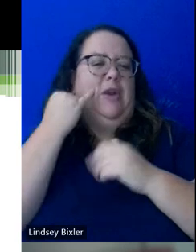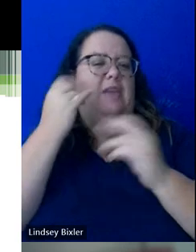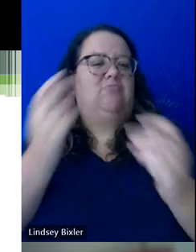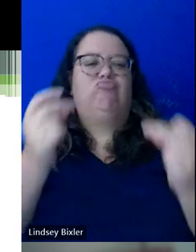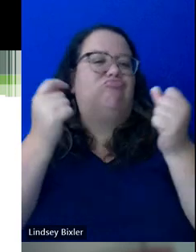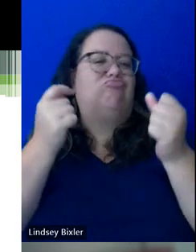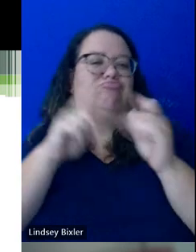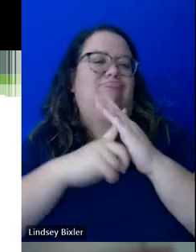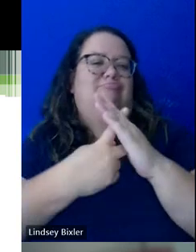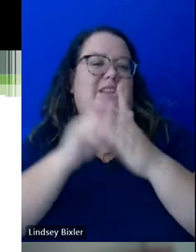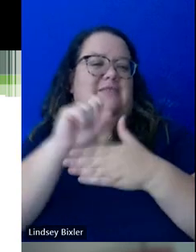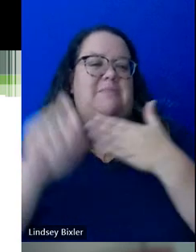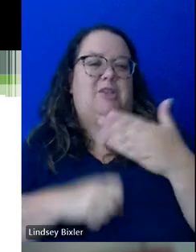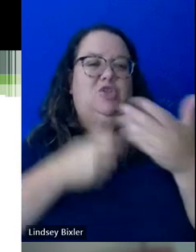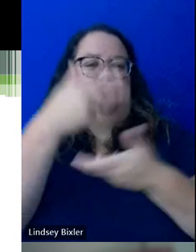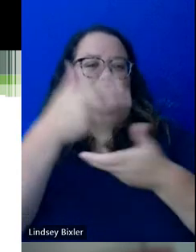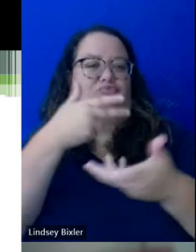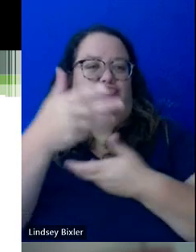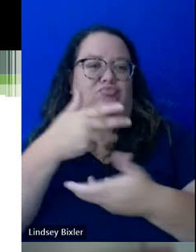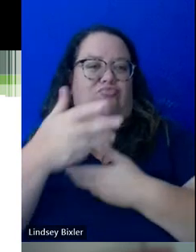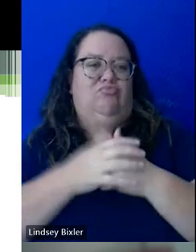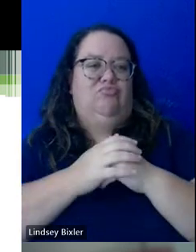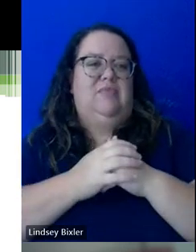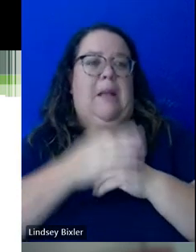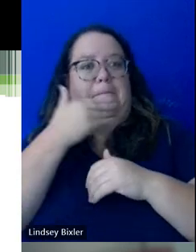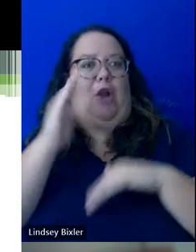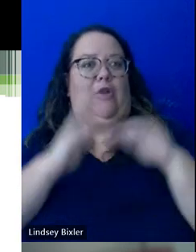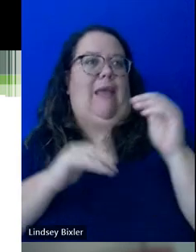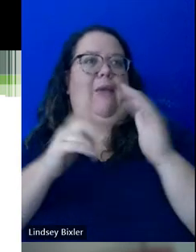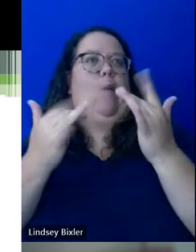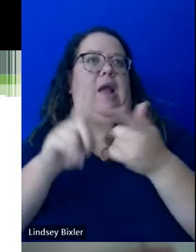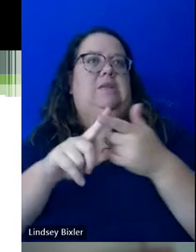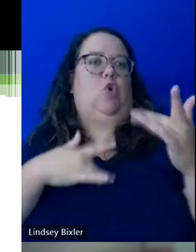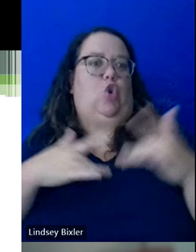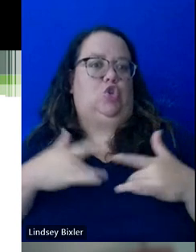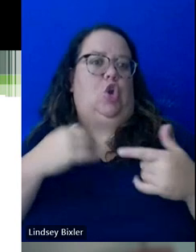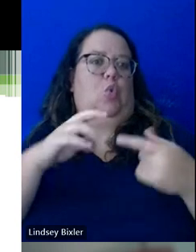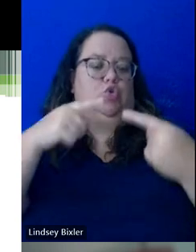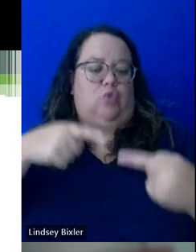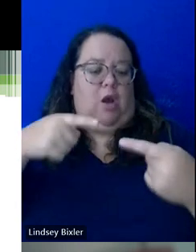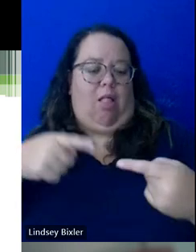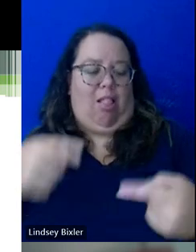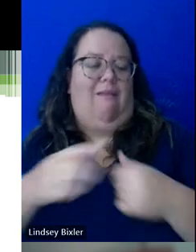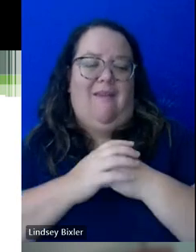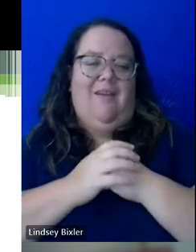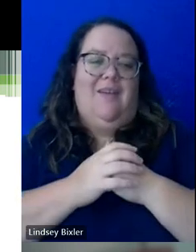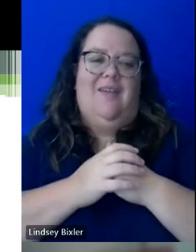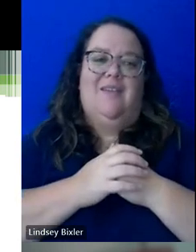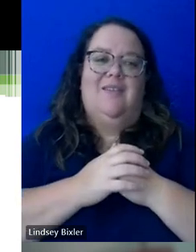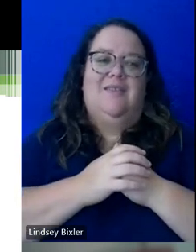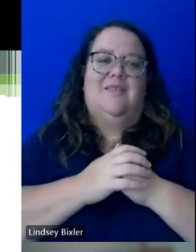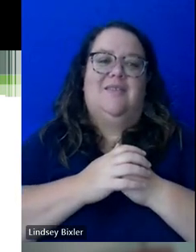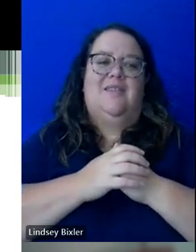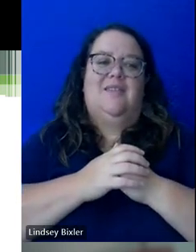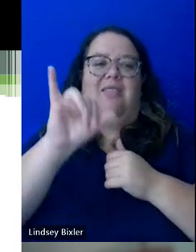break the ice in a situation where, you know, you're you're concerned or you struggle on a particular exam. That's when students sometimes tend to kind of, you know, be